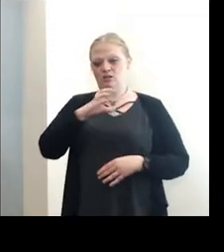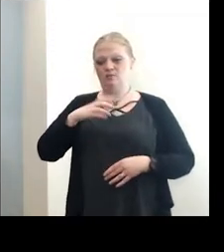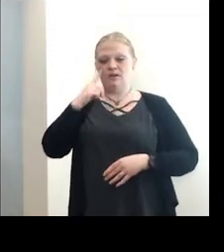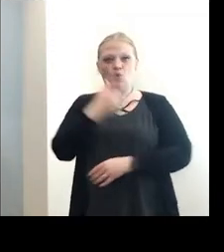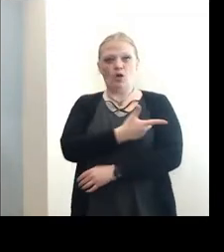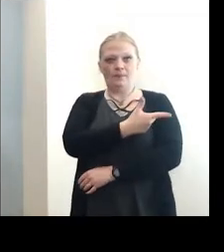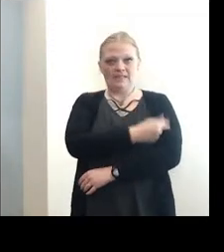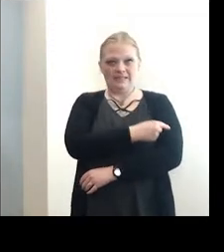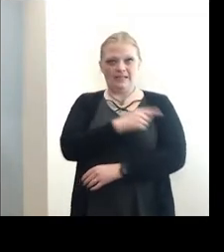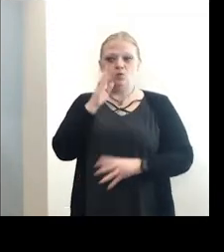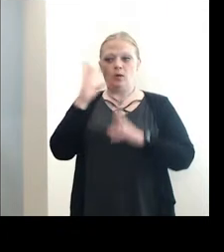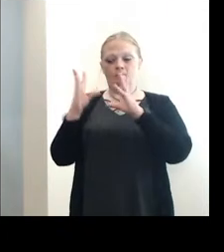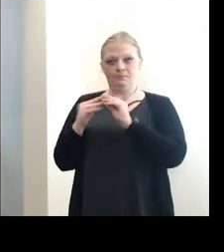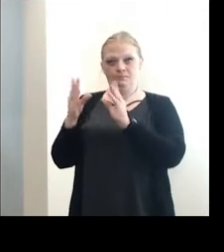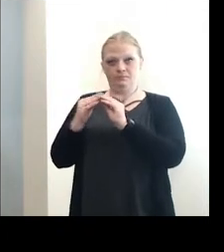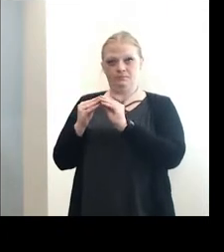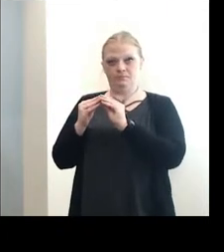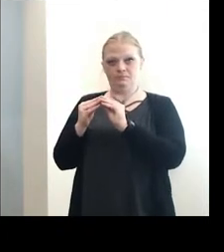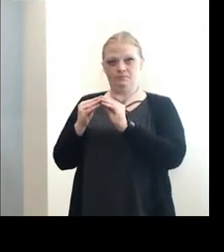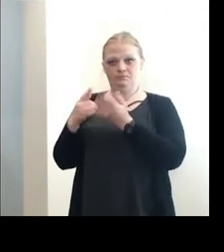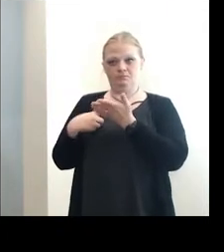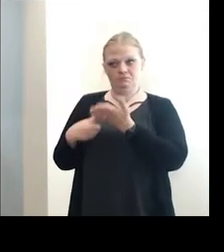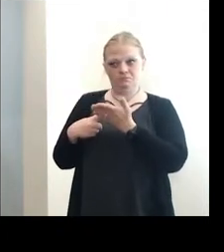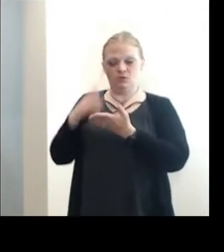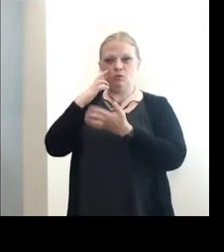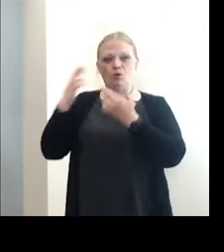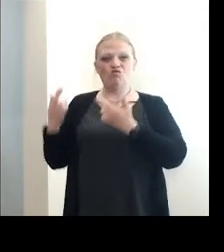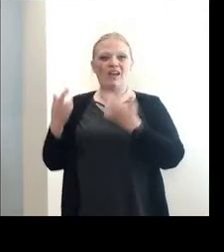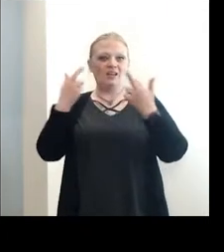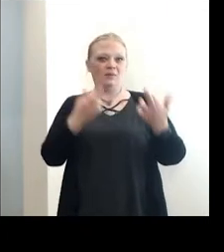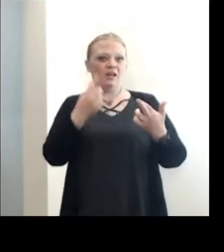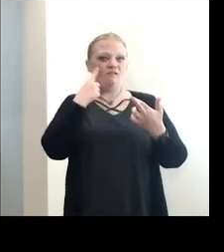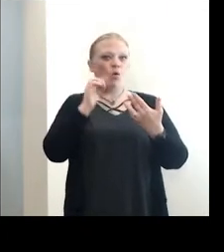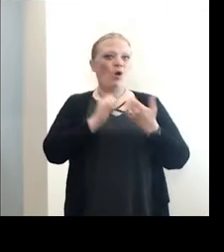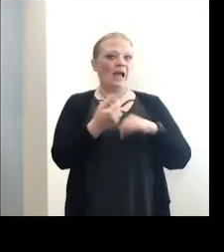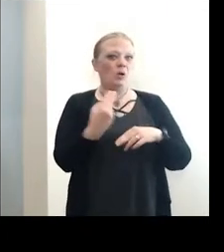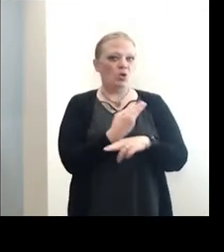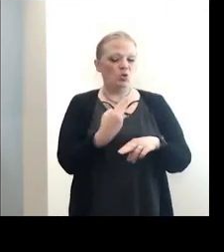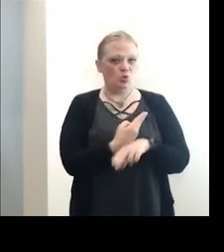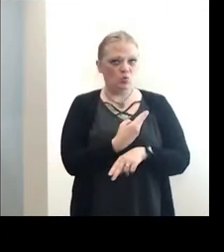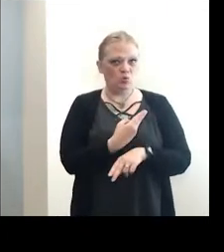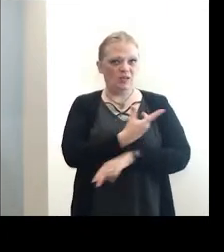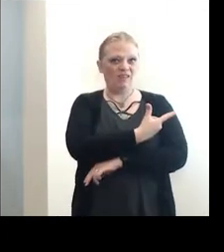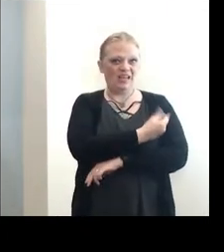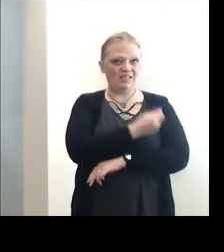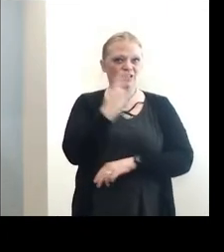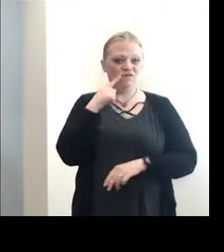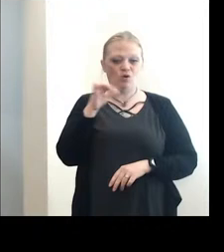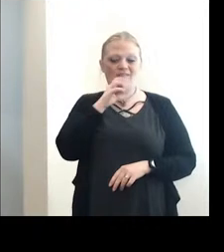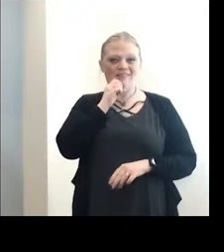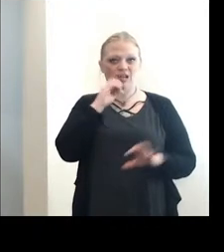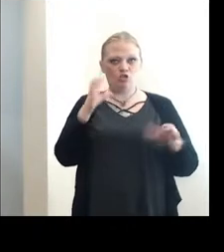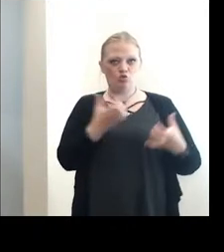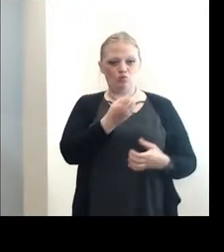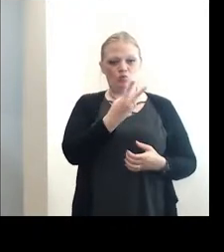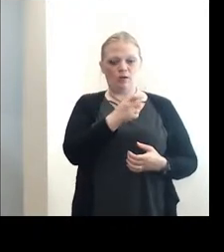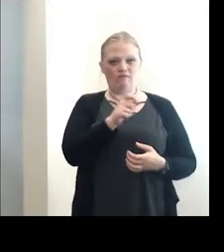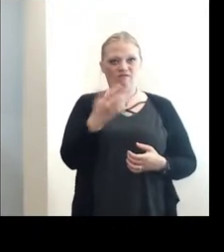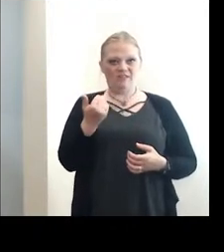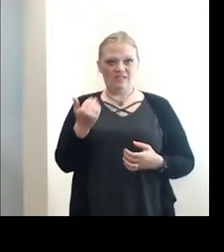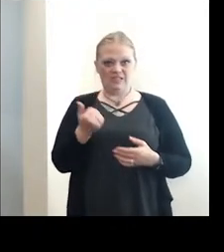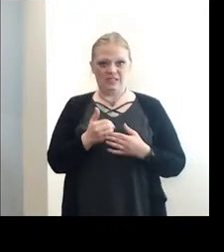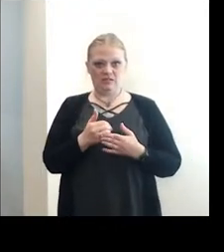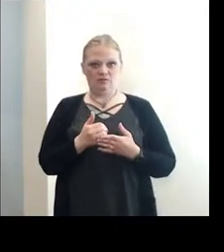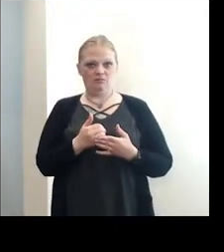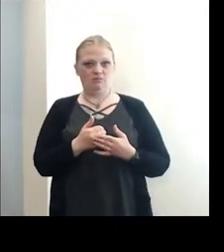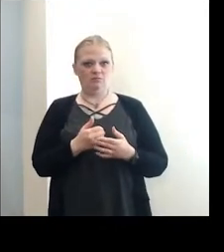Practices is meeting and they're going to make recommendations for how to use the vaccine for the 12 to 15-year-olds. And then, you